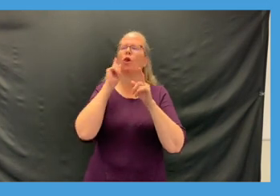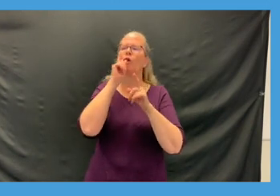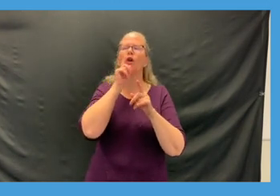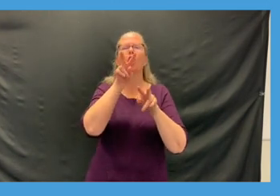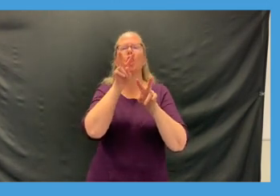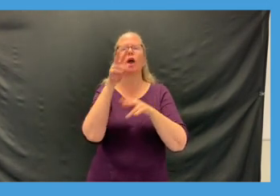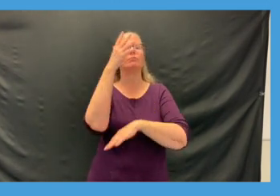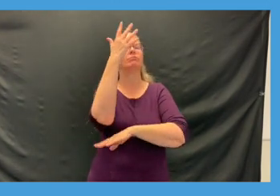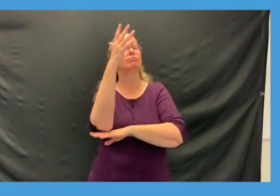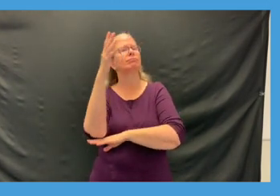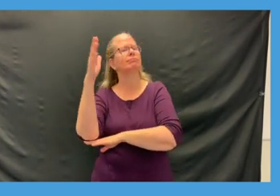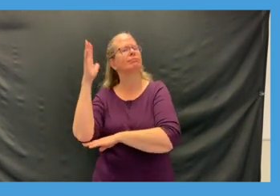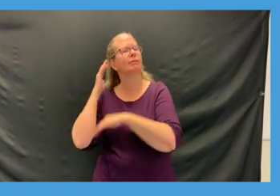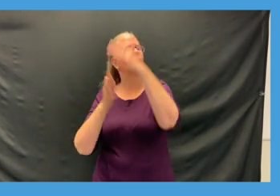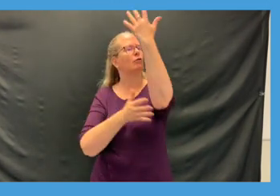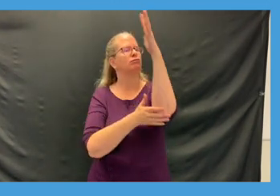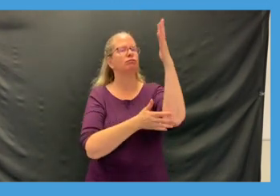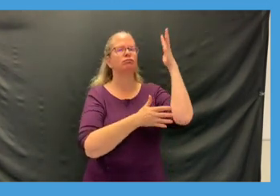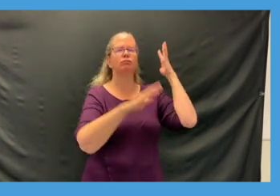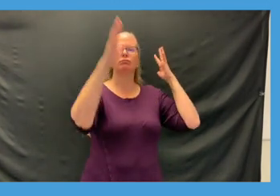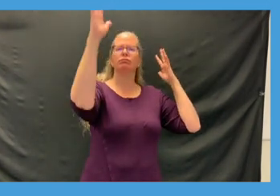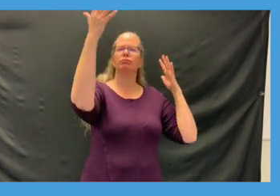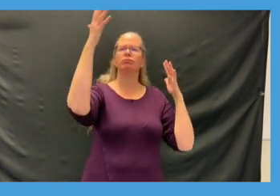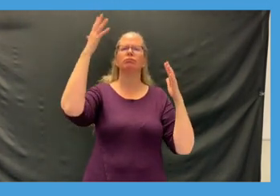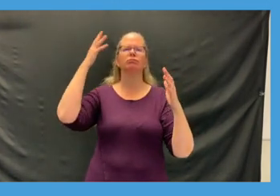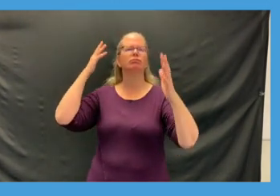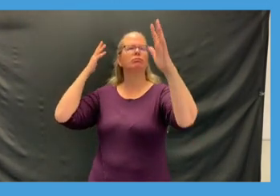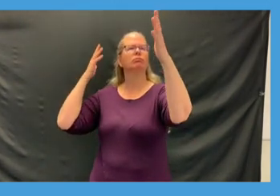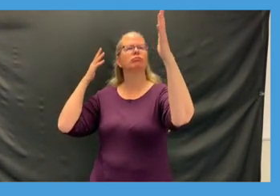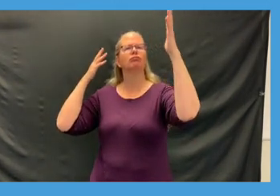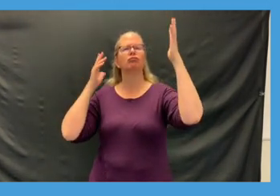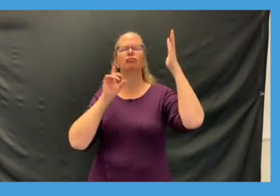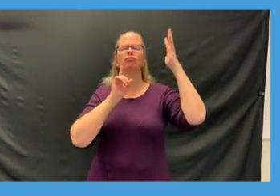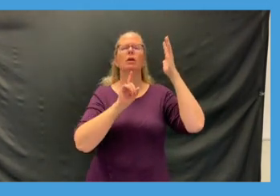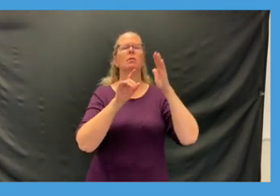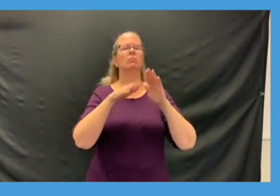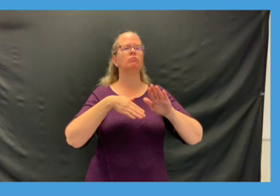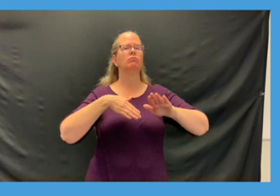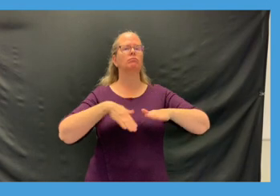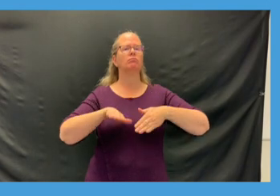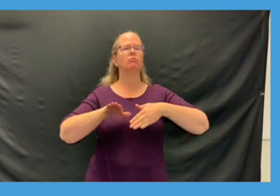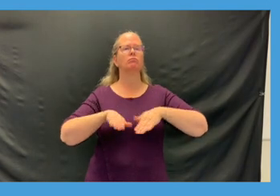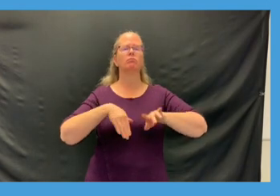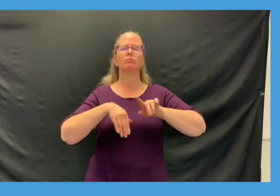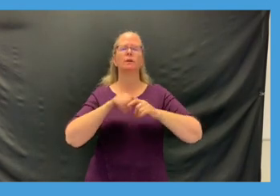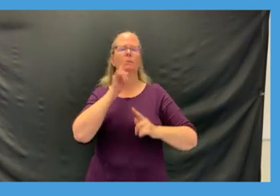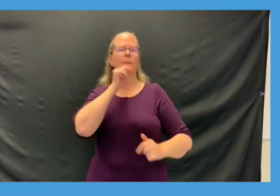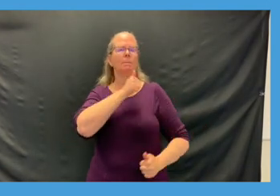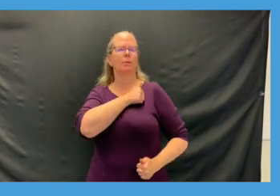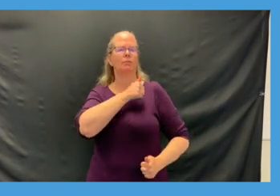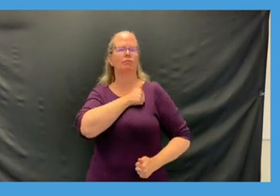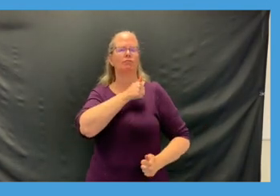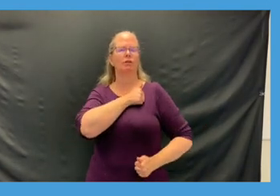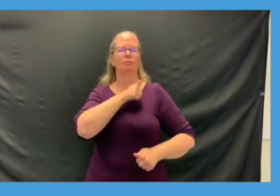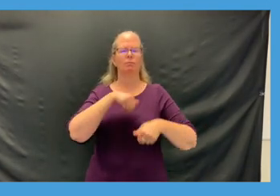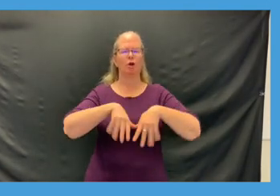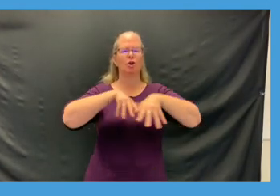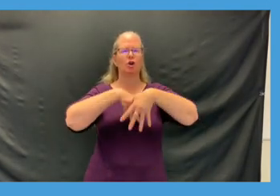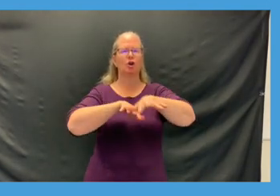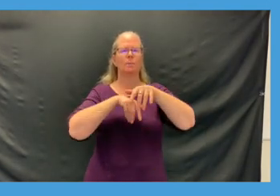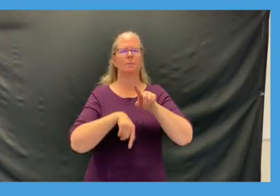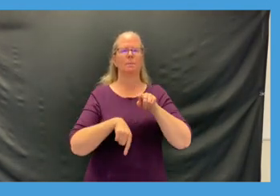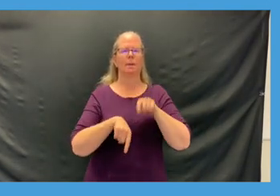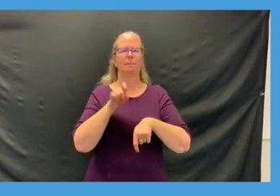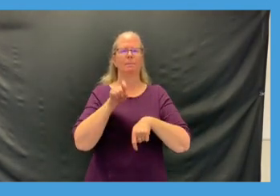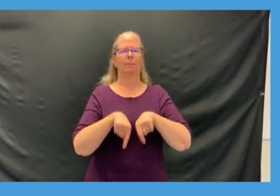trying to take in the pretty scenery around you and then we're just gonna take it to a march now just really bring that heart